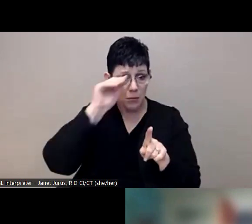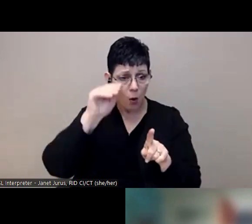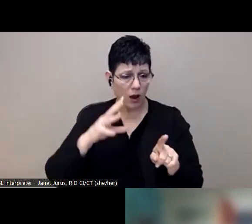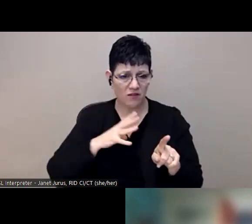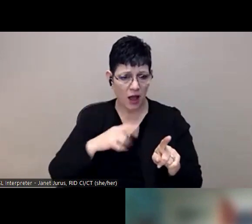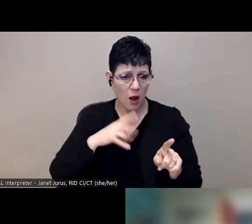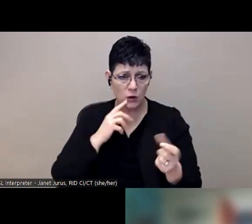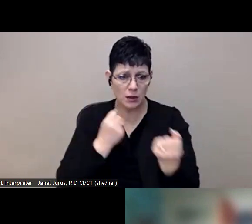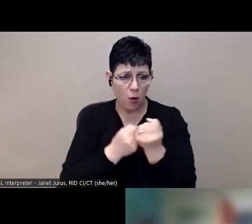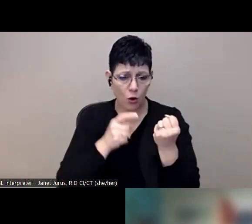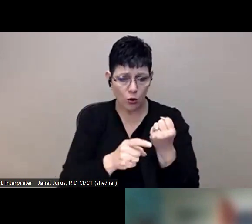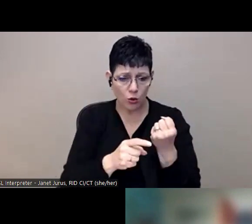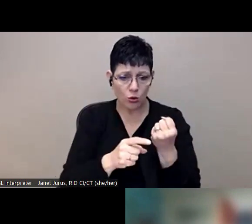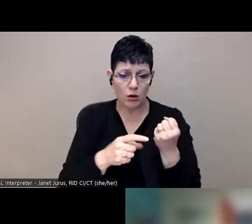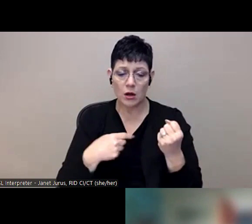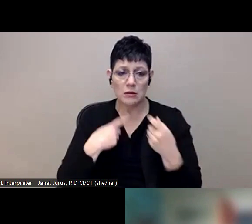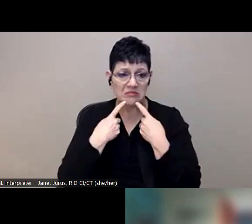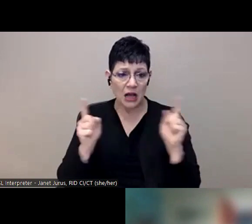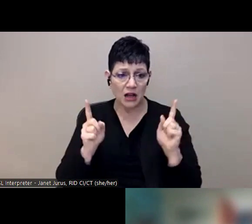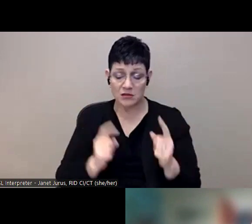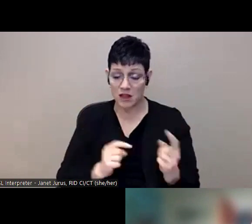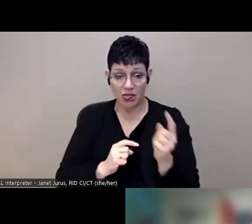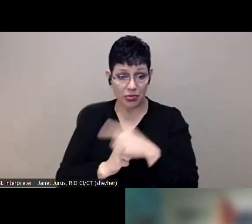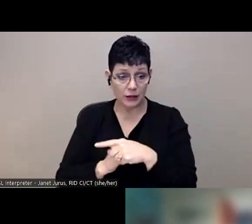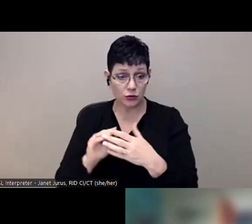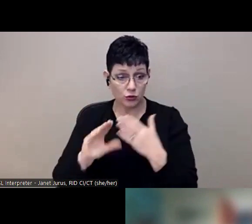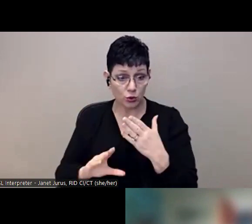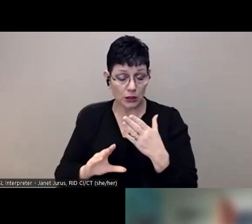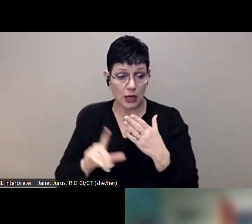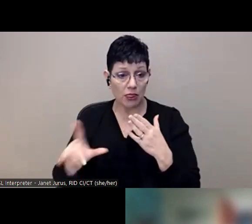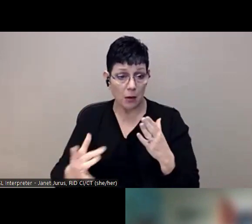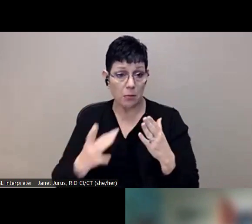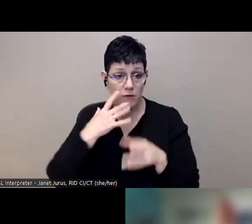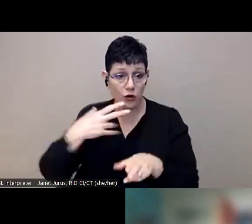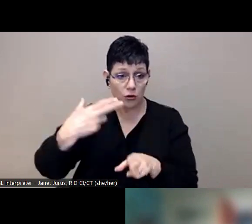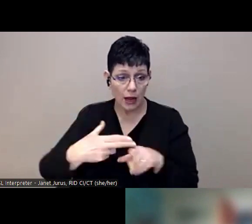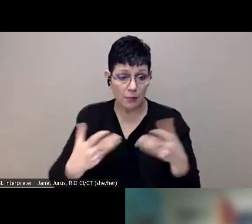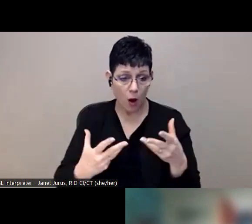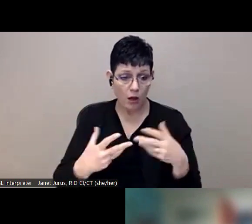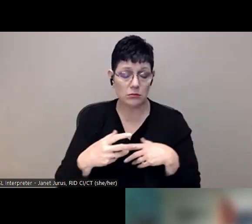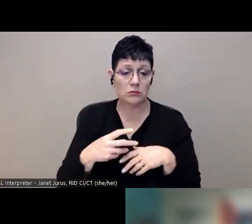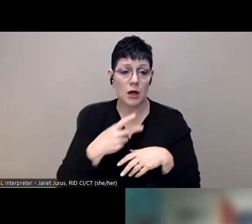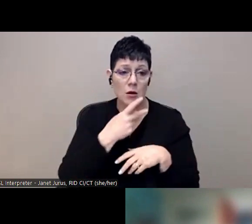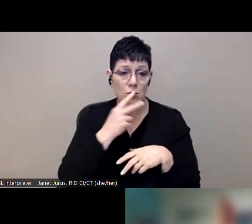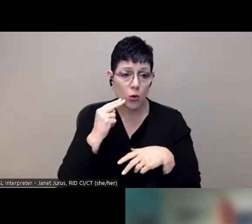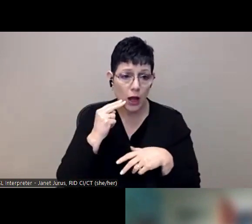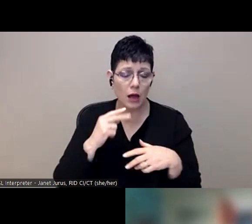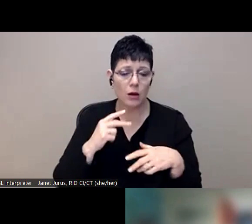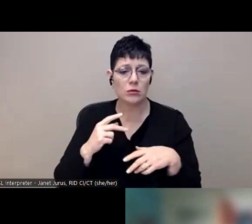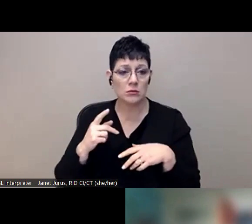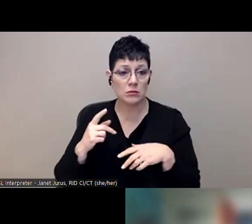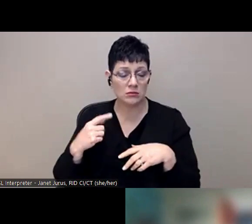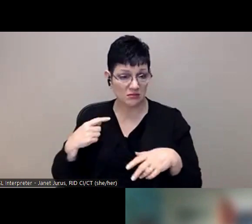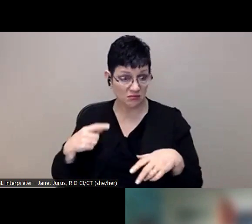conversation the very first day saying, this is the student, this is their preferred name. They're here and we're going to be okay with that. Right.